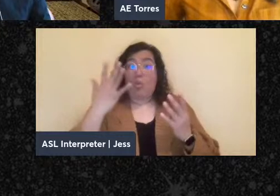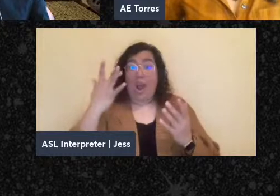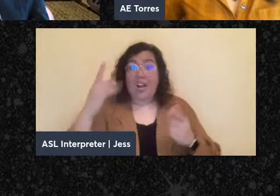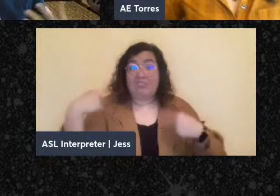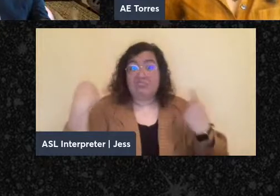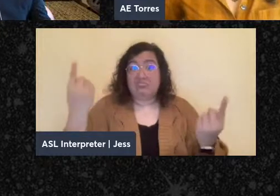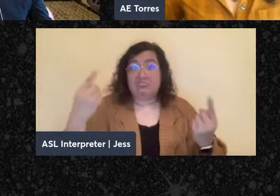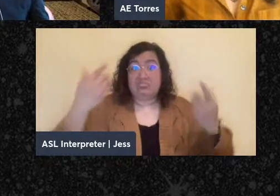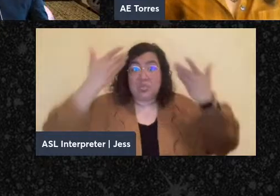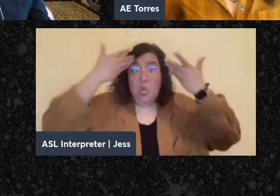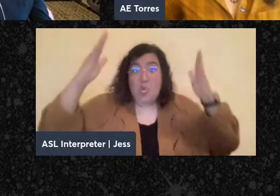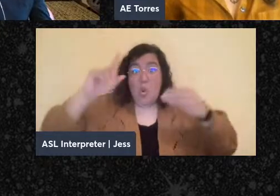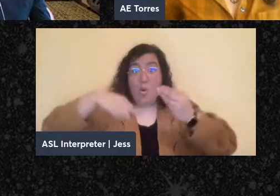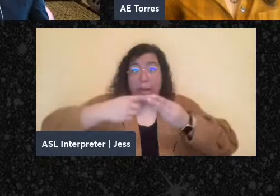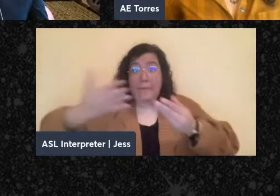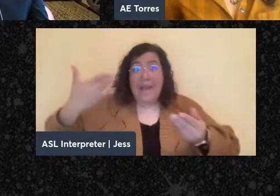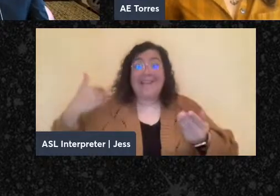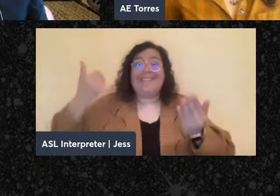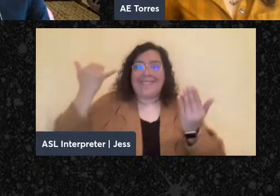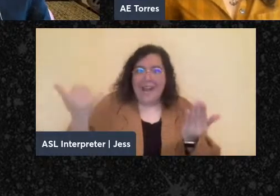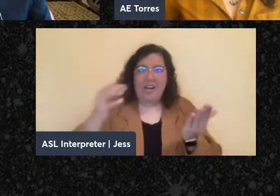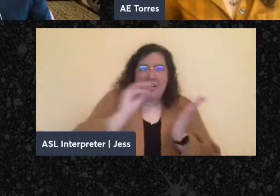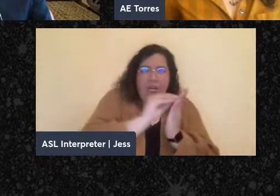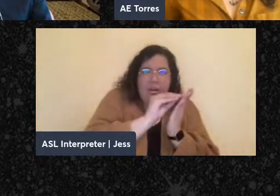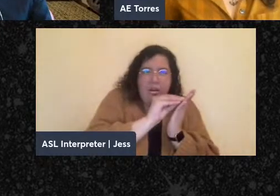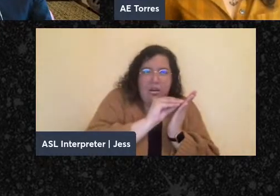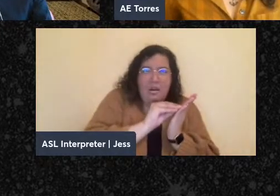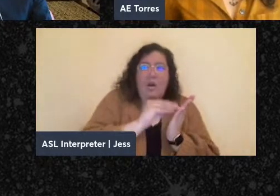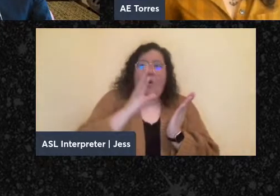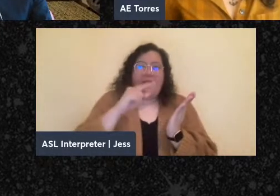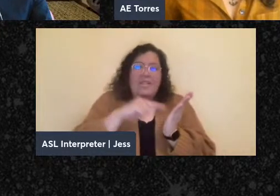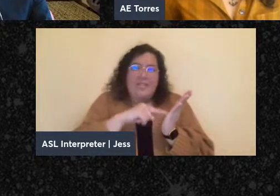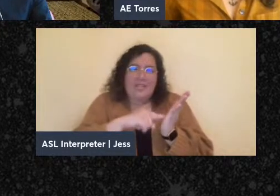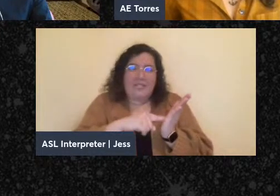which they can draw, hopefully, inspiration, ideas, experiences.